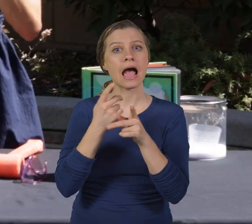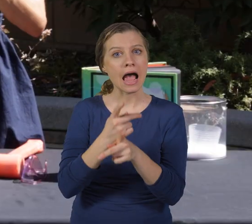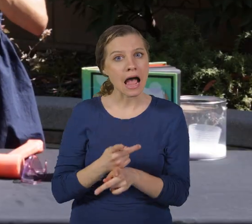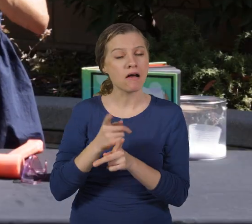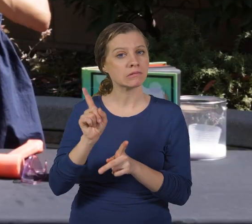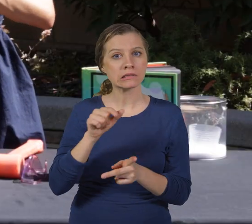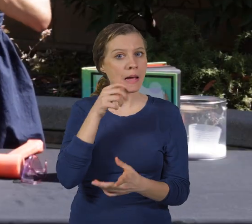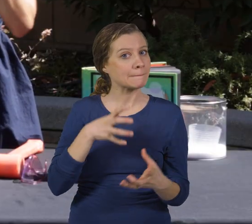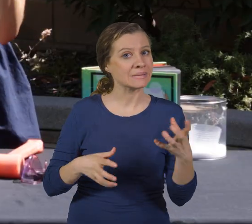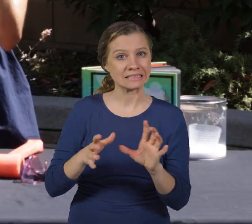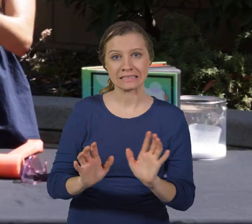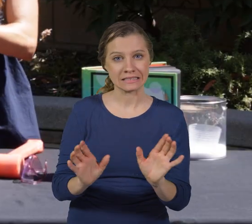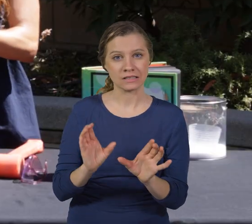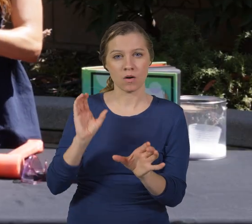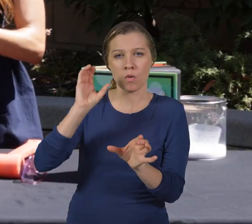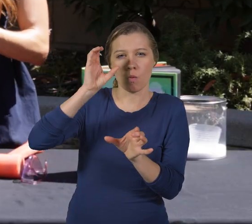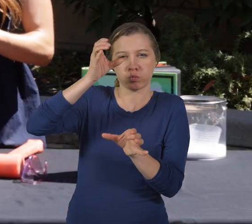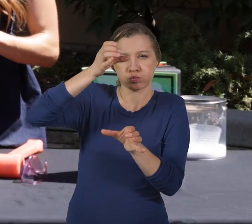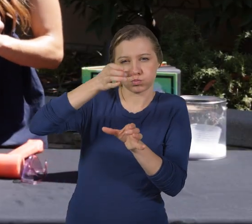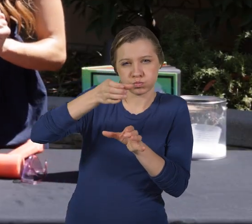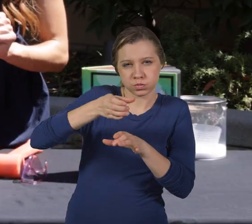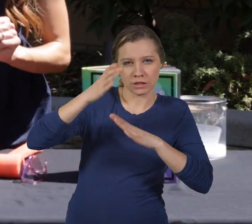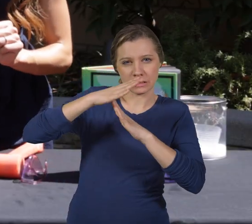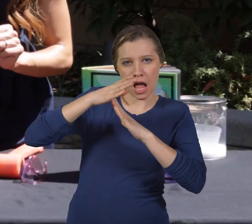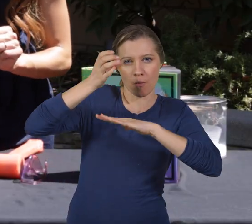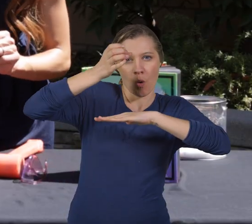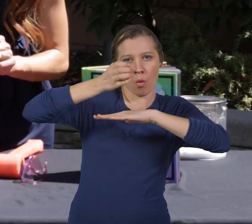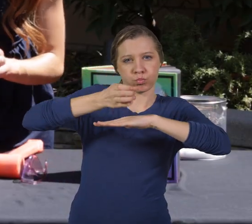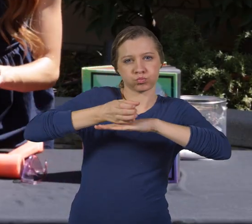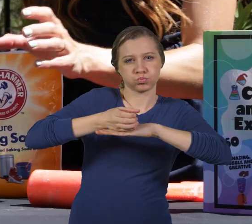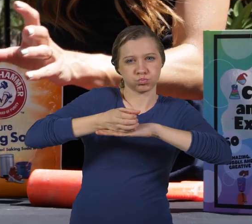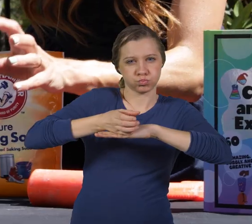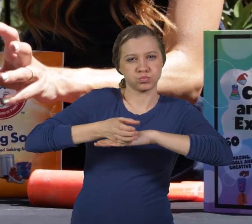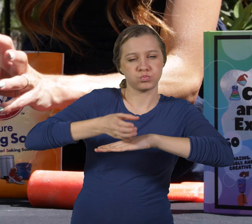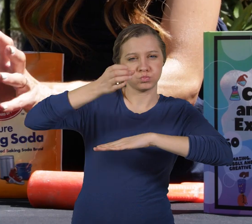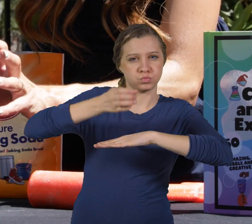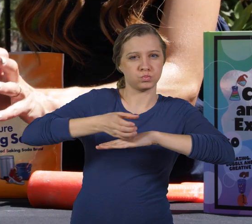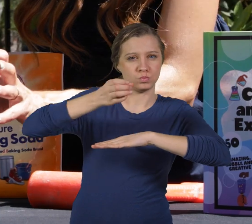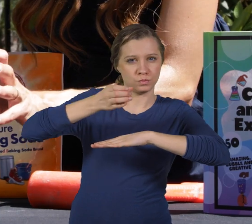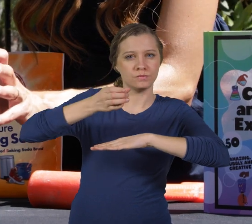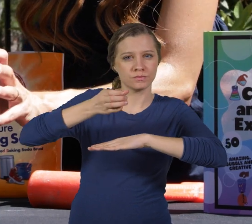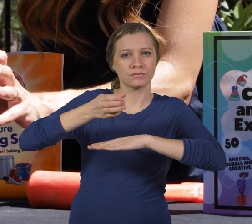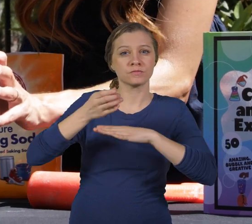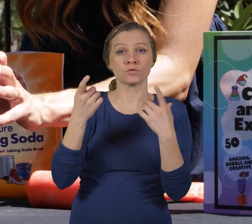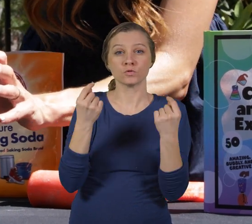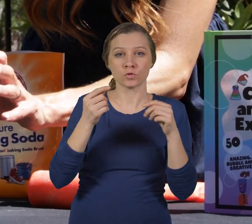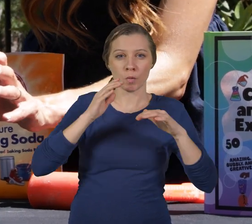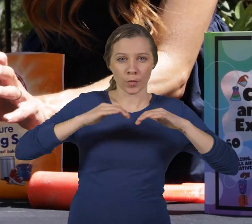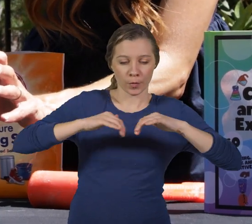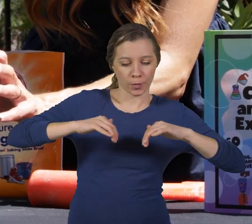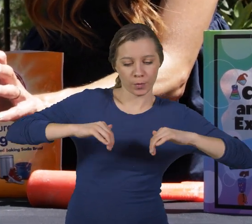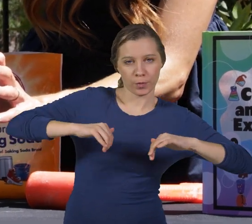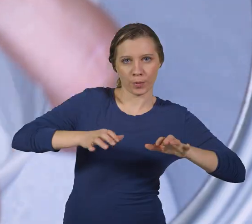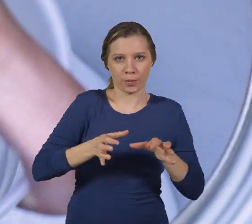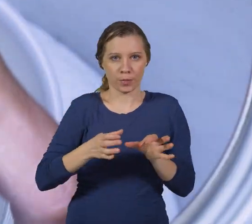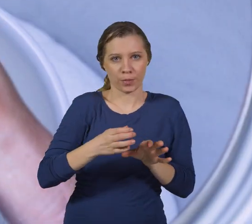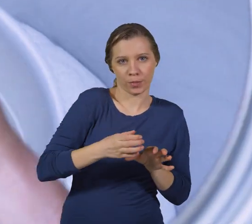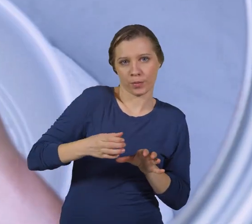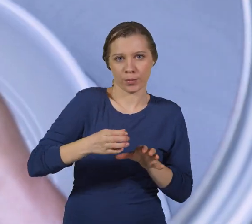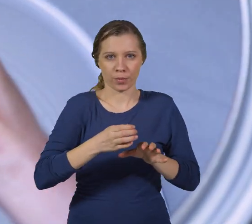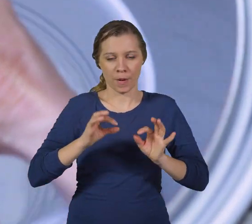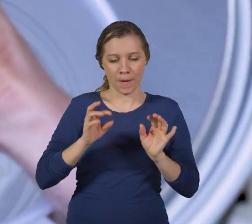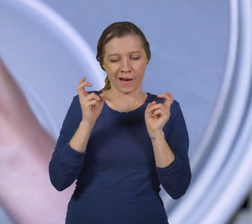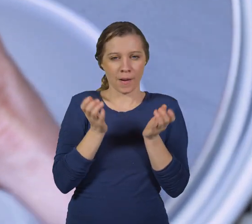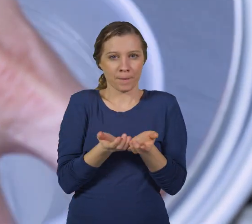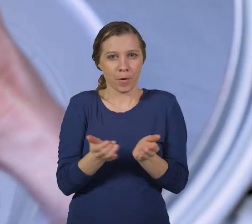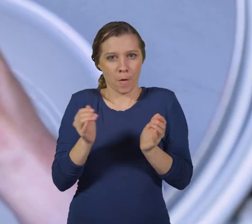Now very carefully, so that they do not mix, place it gently on top of your baking soda. And the way that I do this is I sort of